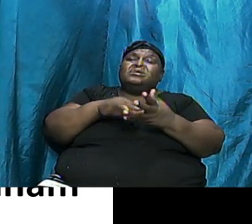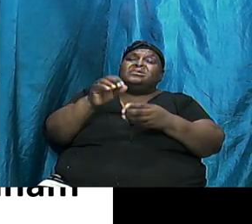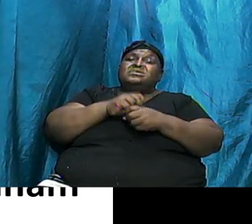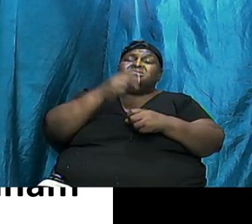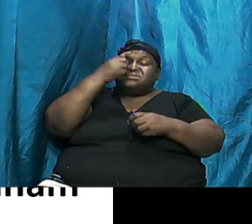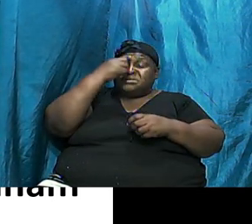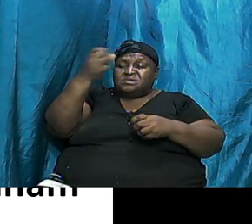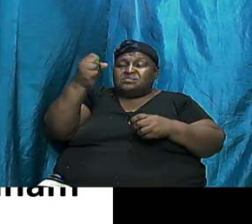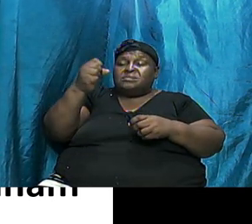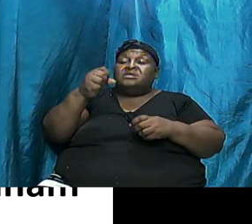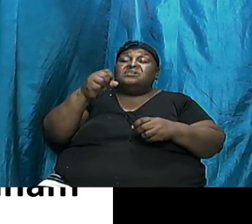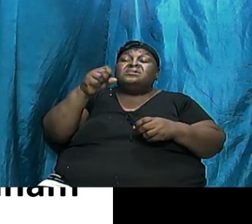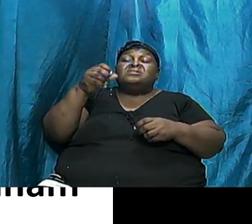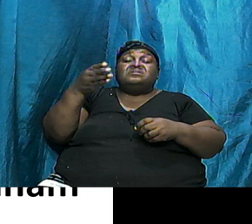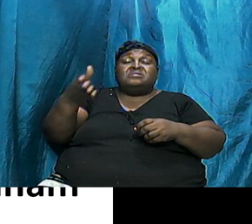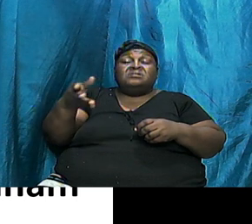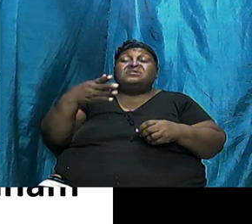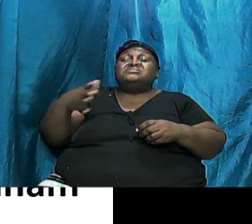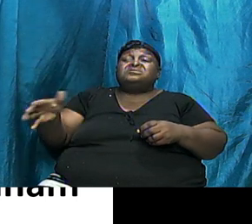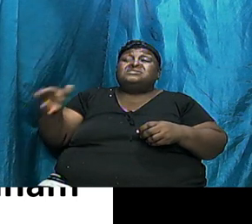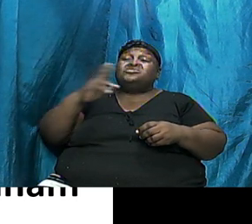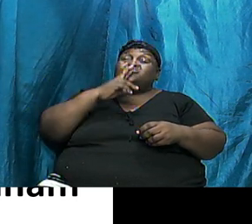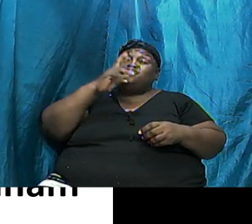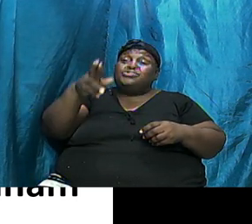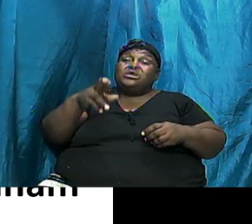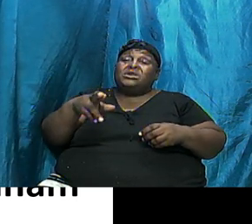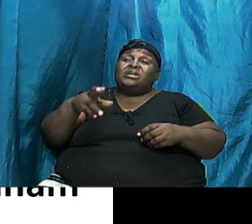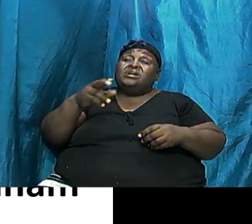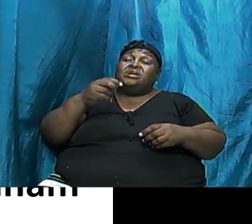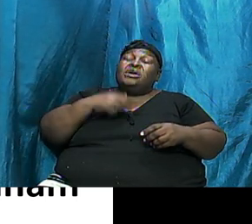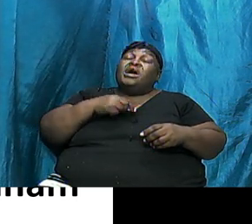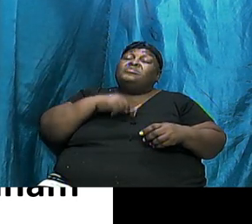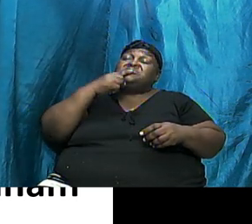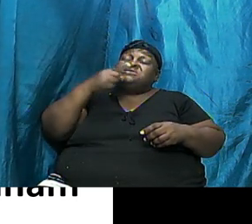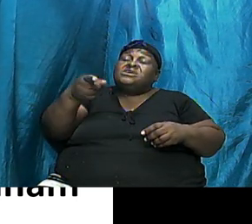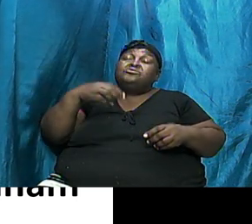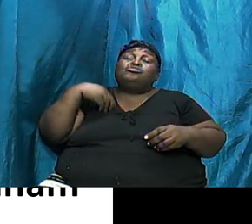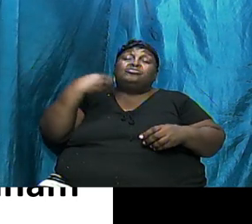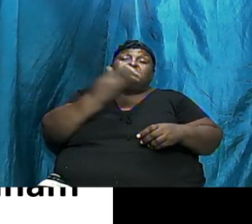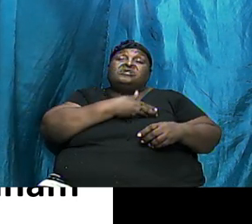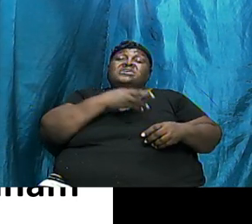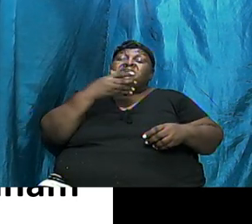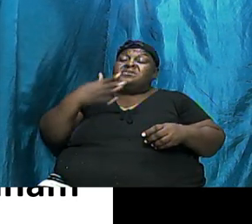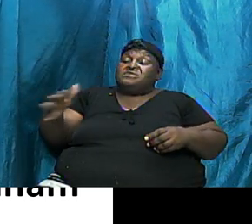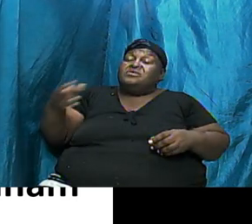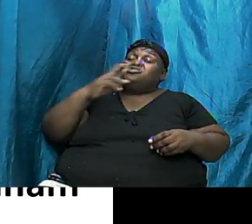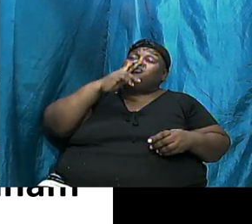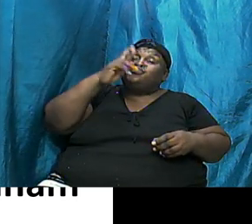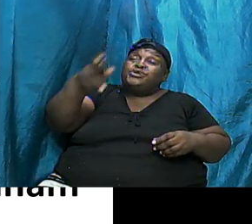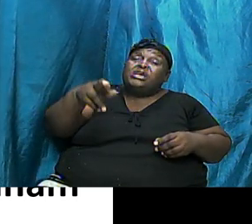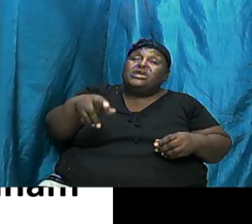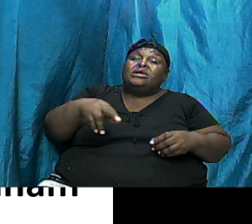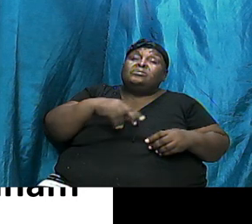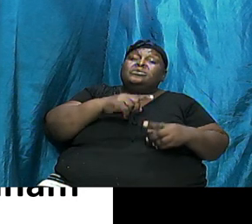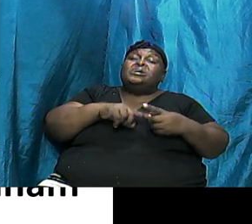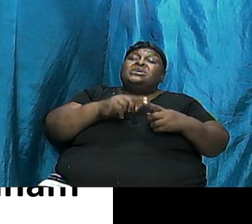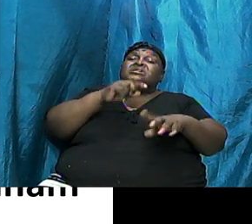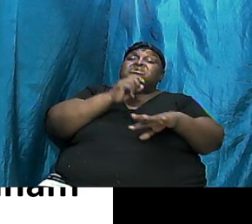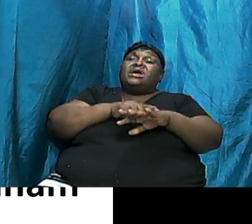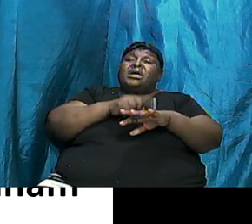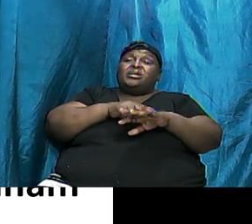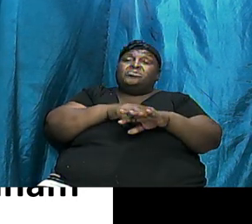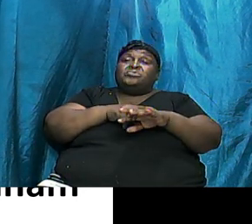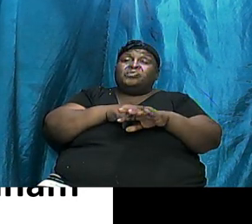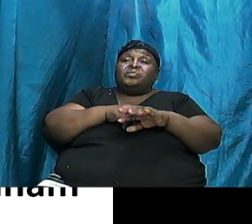Real I Am Submitting To Us I Am Saying To Us That The Things Are Real We Are At This Juncture In